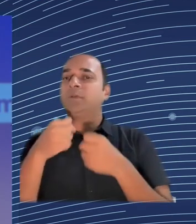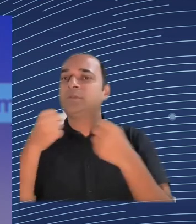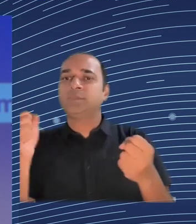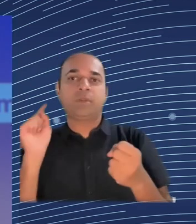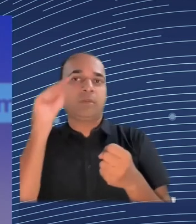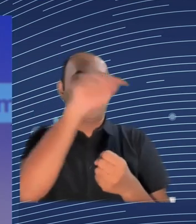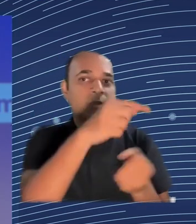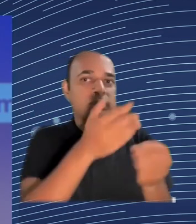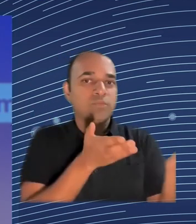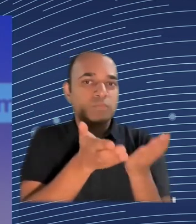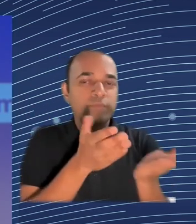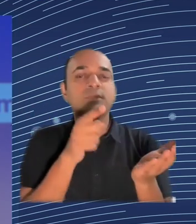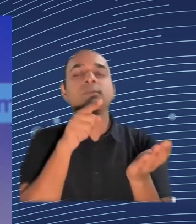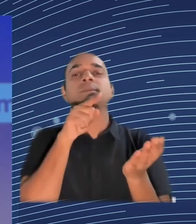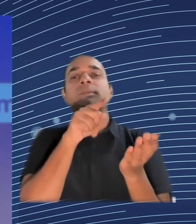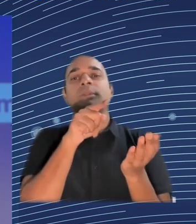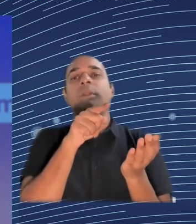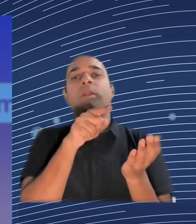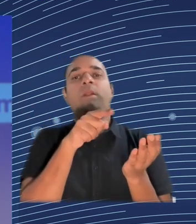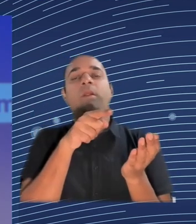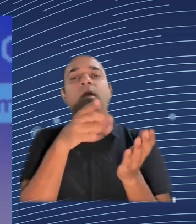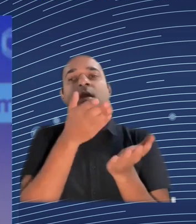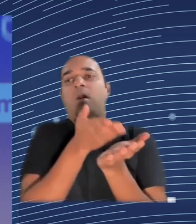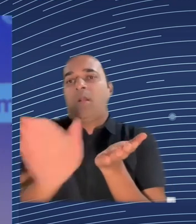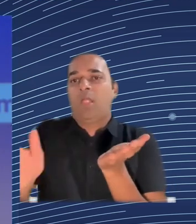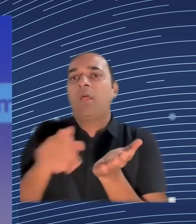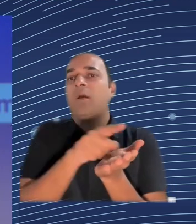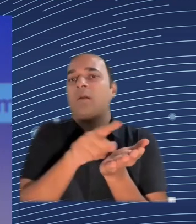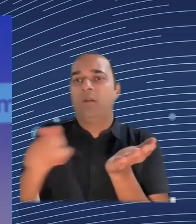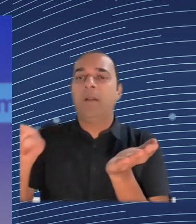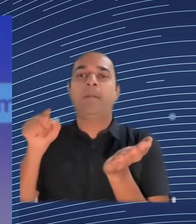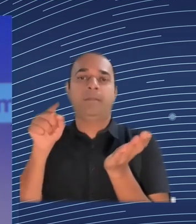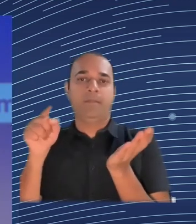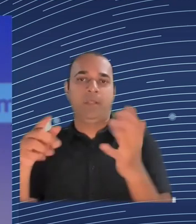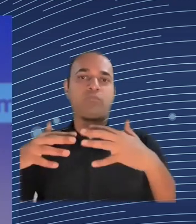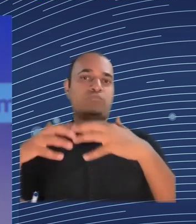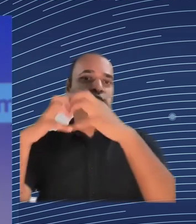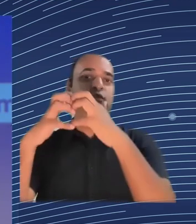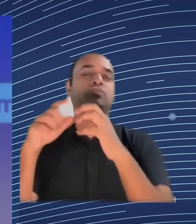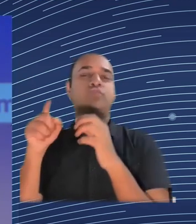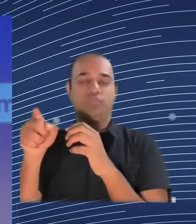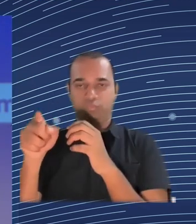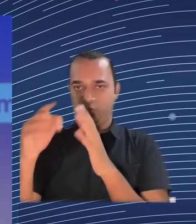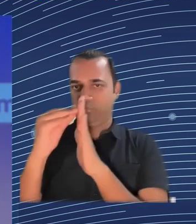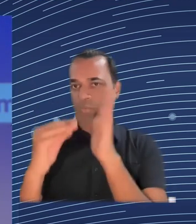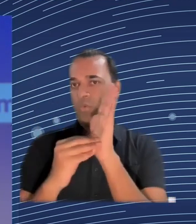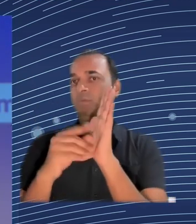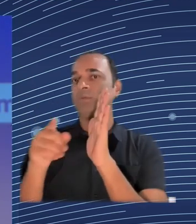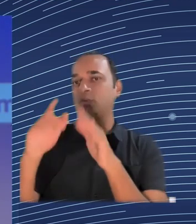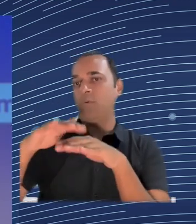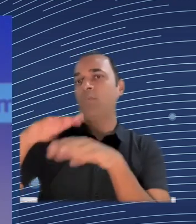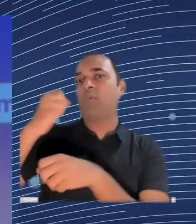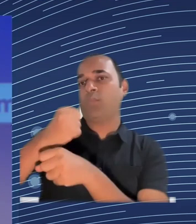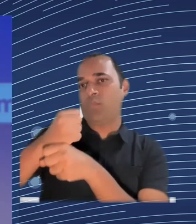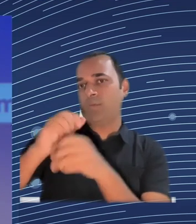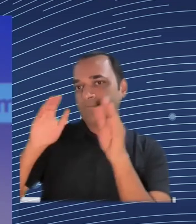advocate is that for cohesion, but for all European policies and, in general, for all public policies, we probably don't need much more